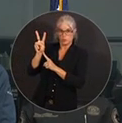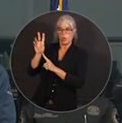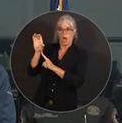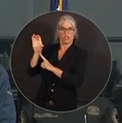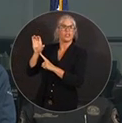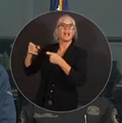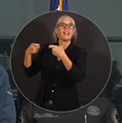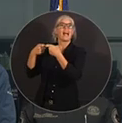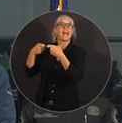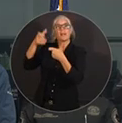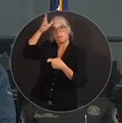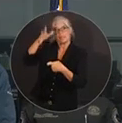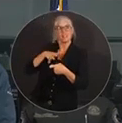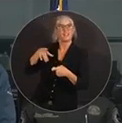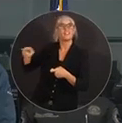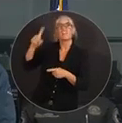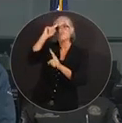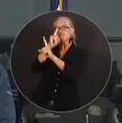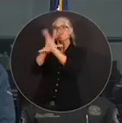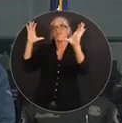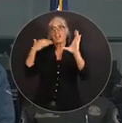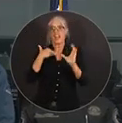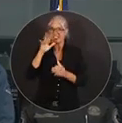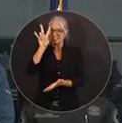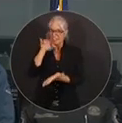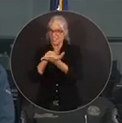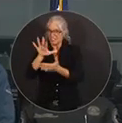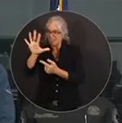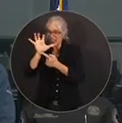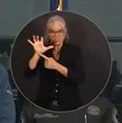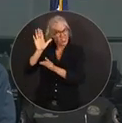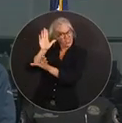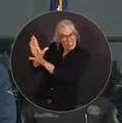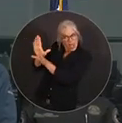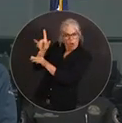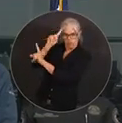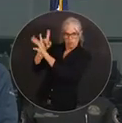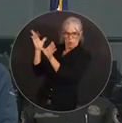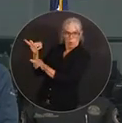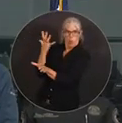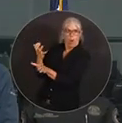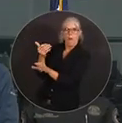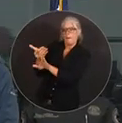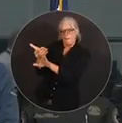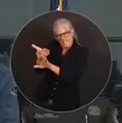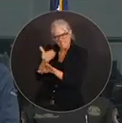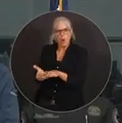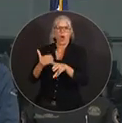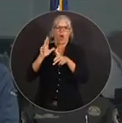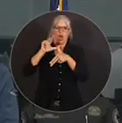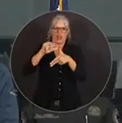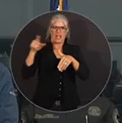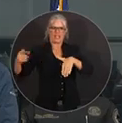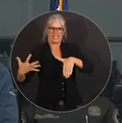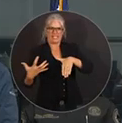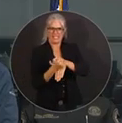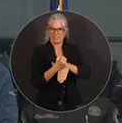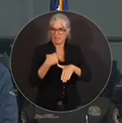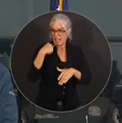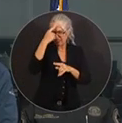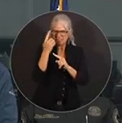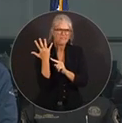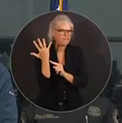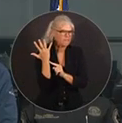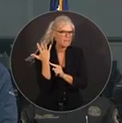7,500 just themselves between these co-ops by landfall. And to put that in perspective, I think five years ago, I don't think the co-ops had